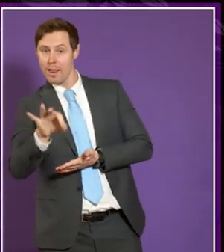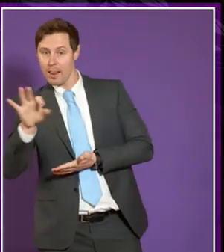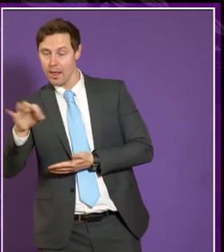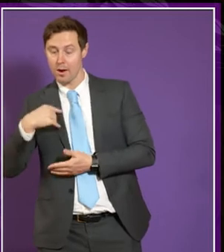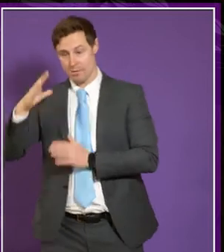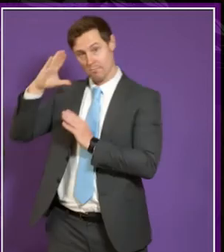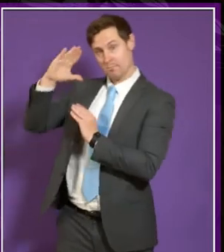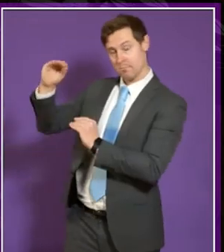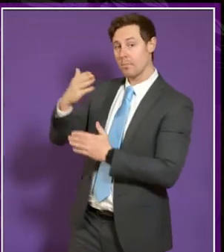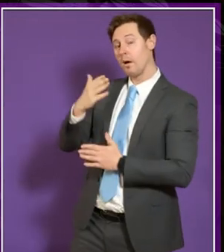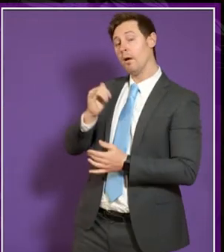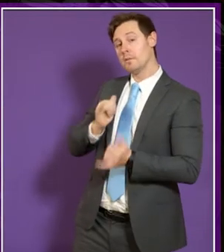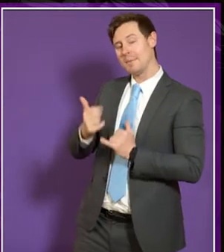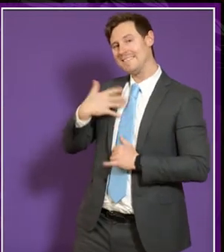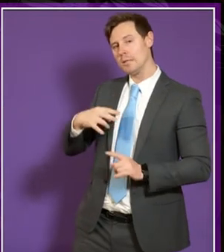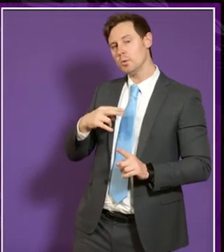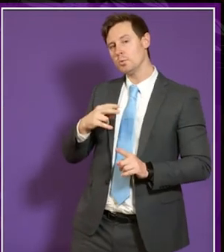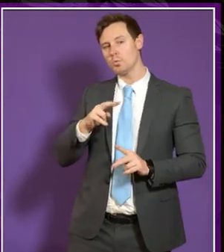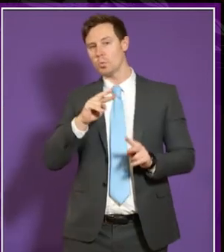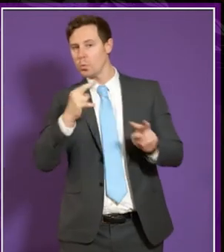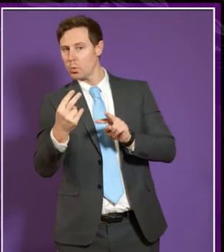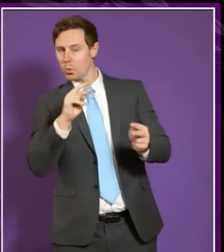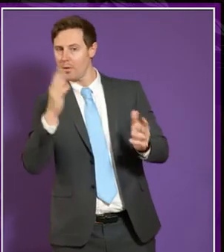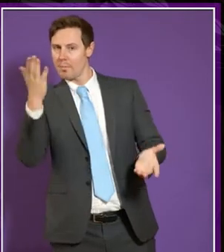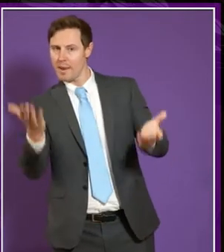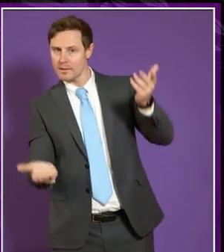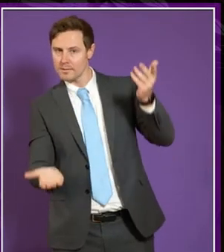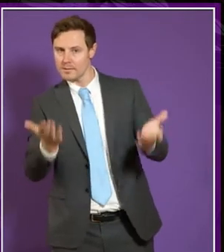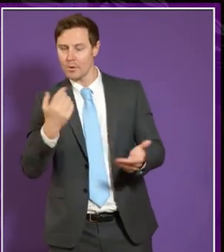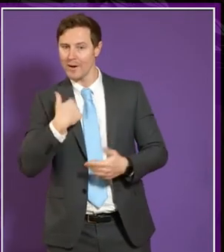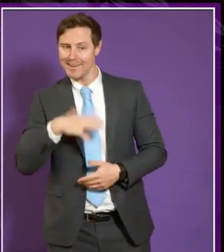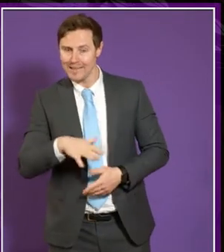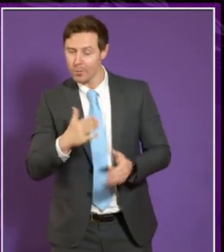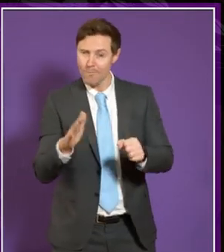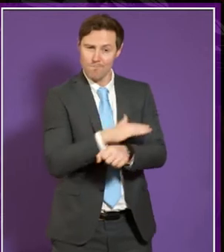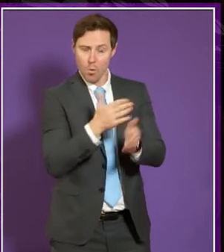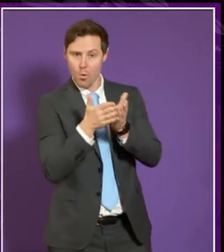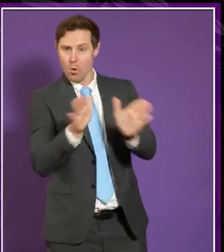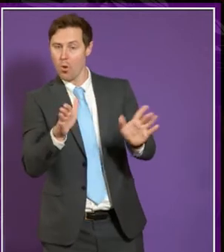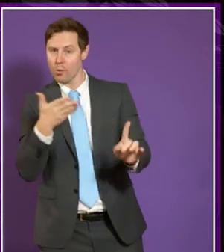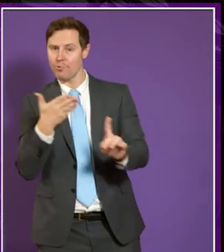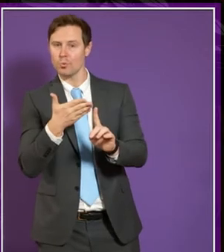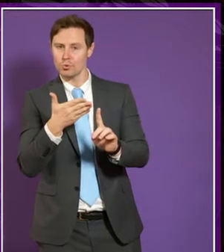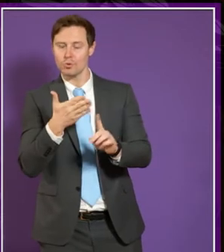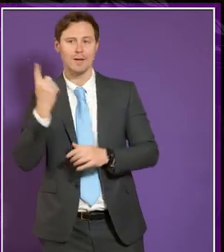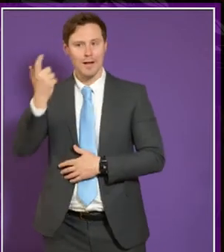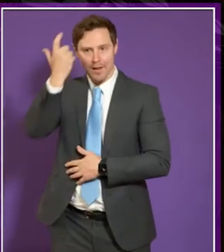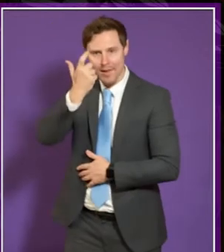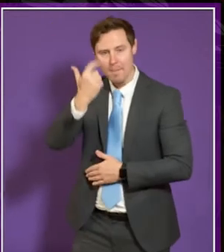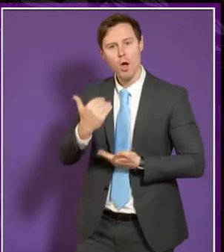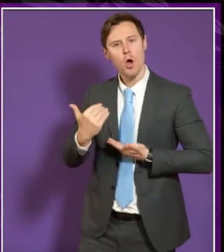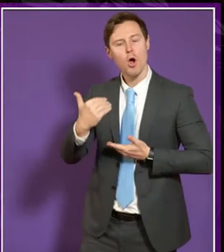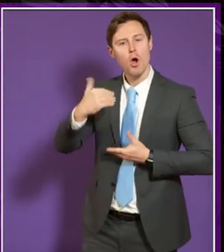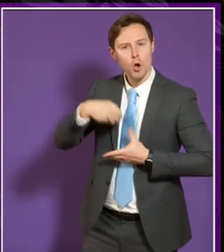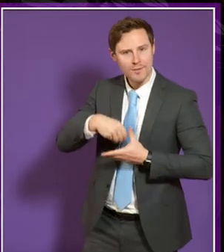okay just to look at entry requirements you know and things do it the contextualized approach is great and it is about considering things in context